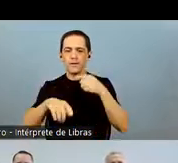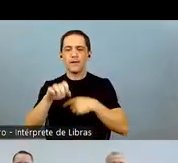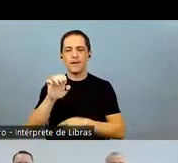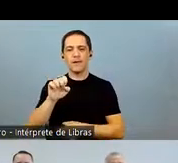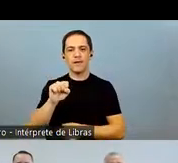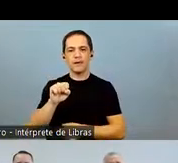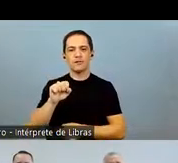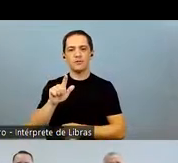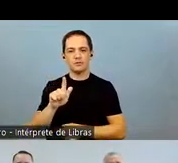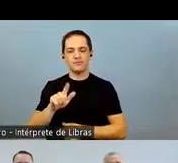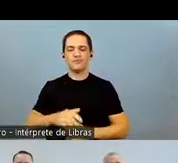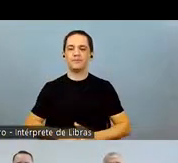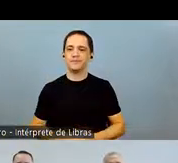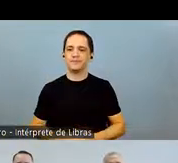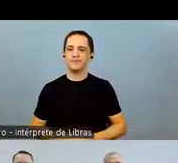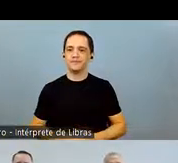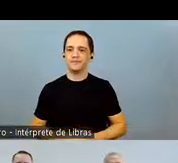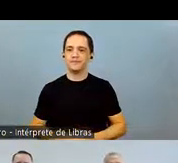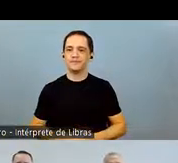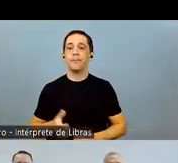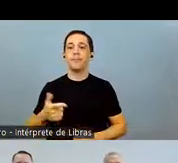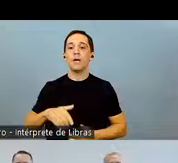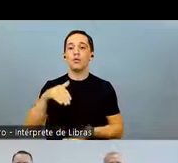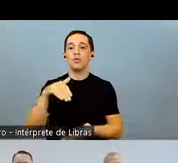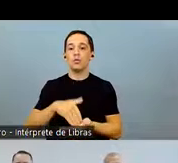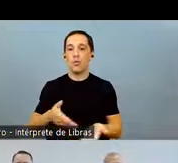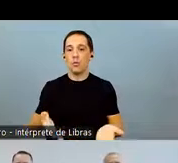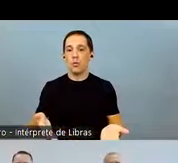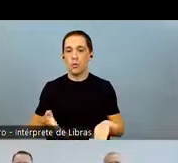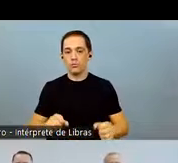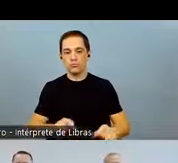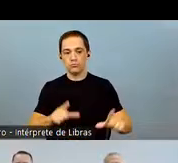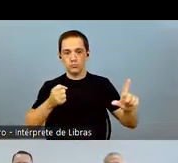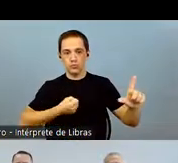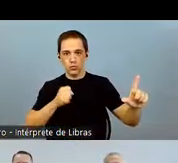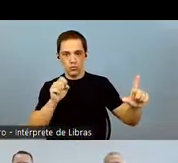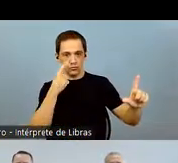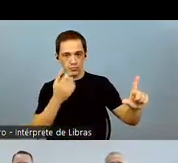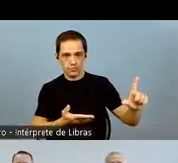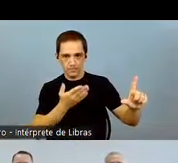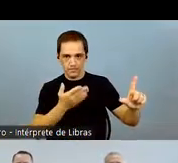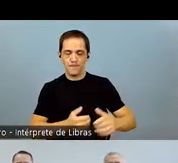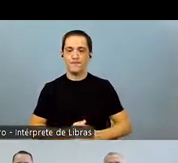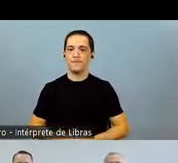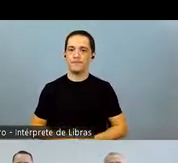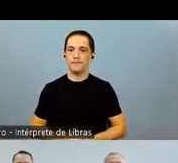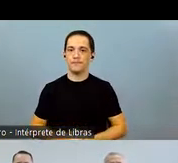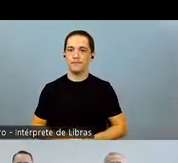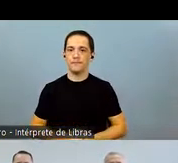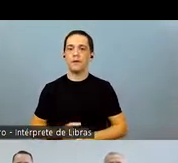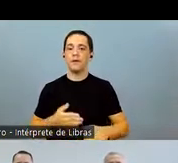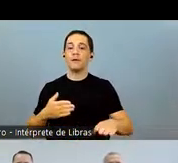compiles all of our ESG initiatives. And lastly, in this section on slide eight,